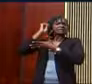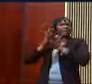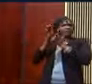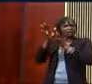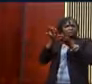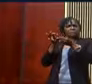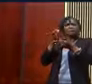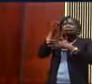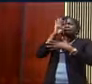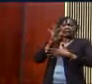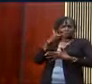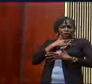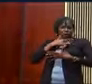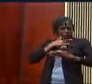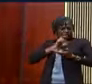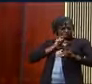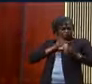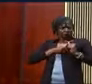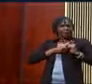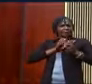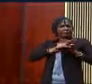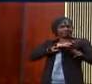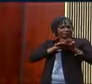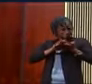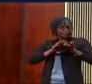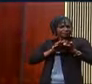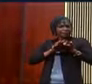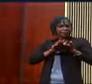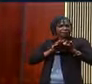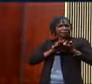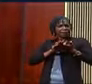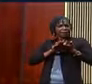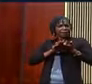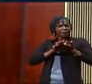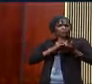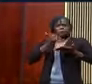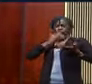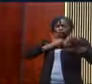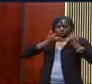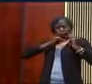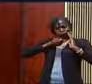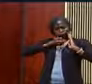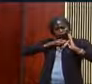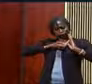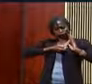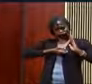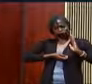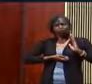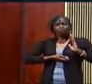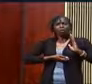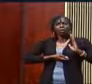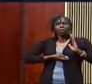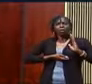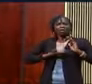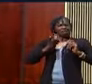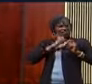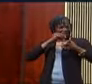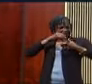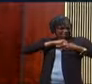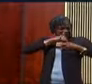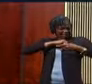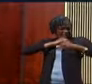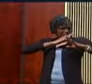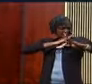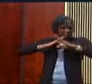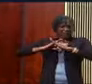renew within me a right spirit. Purge me of my mess. Get rid of the stuff in me that keeps me getting in